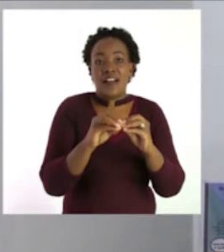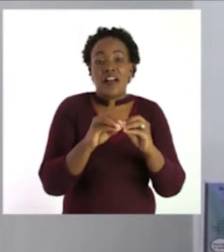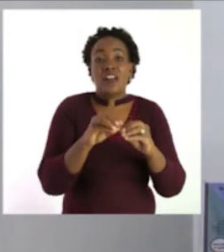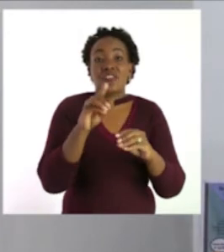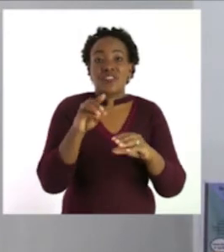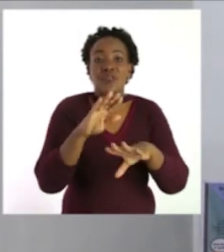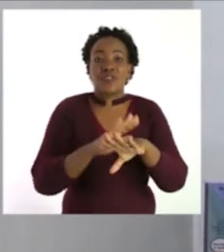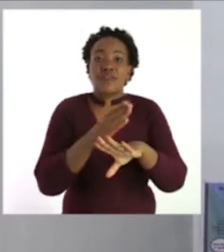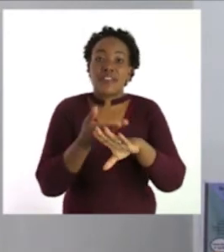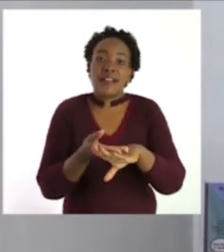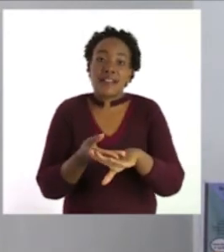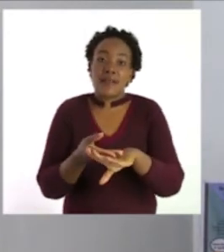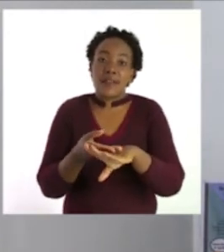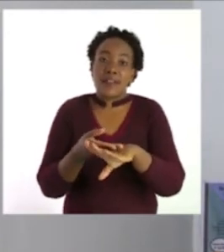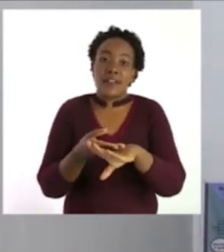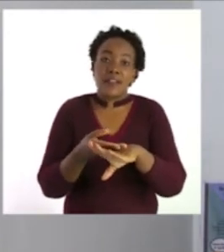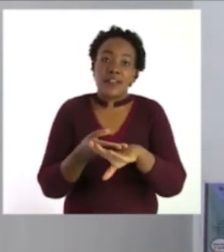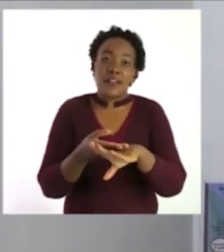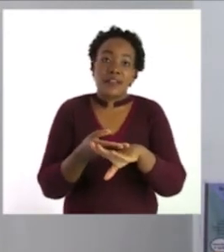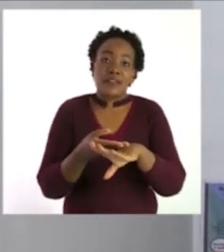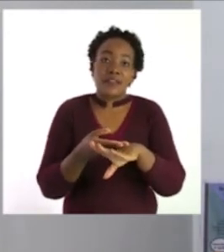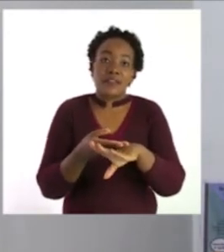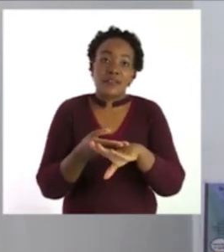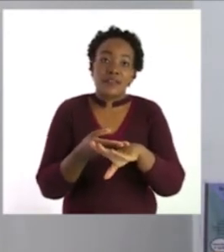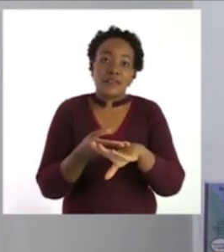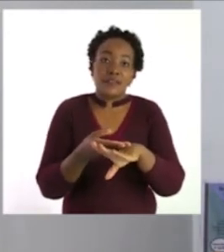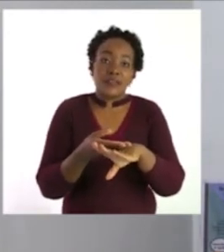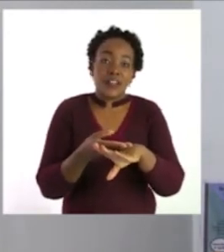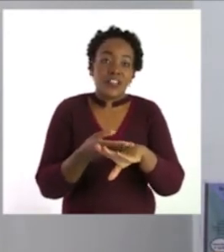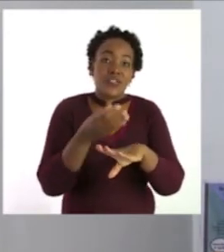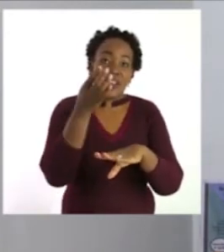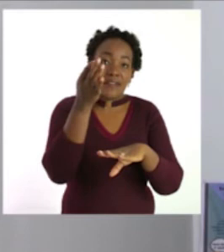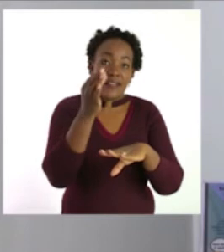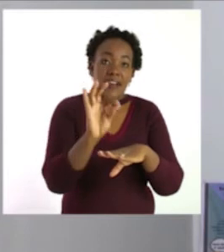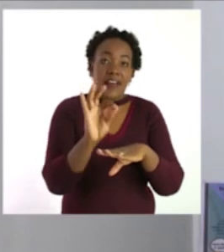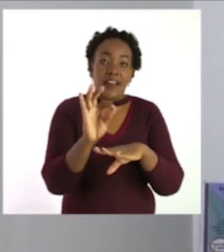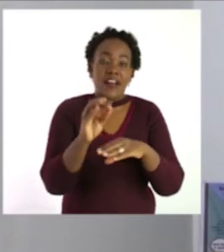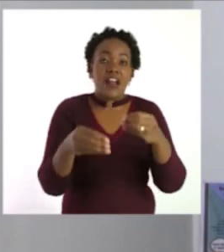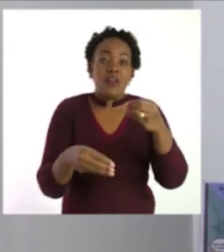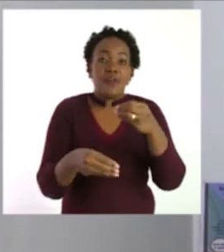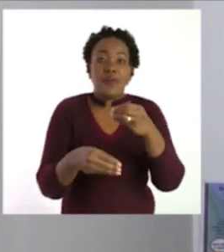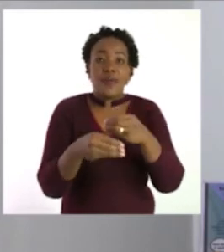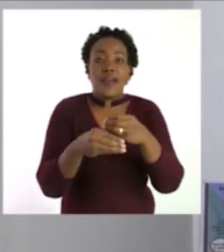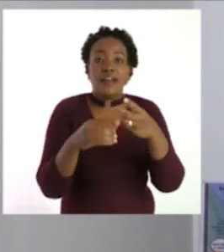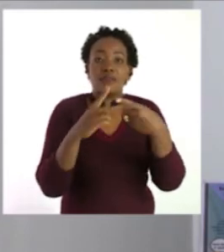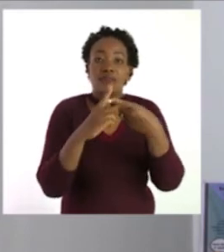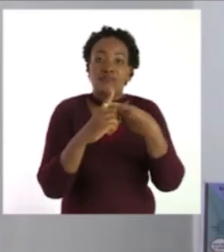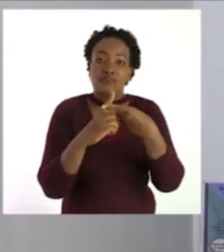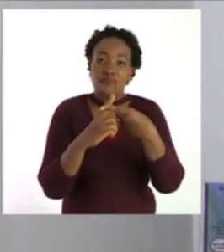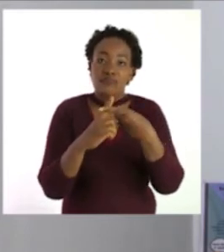example with you. We have 9 plus 7